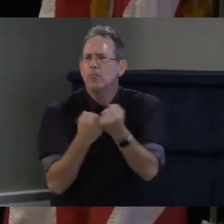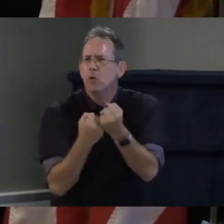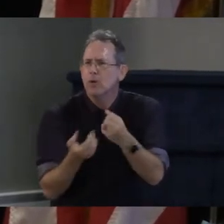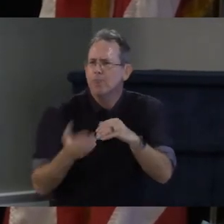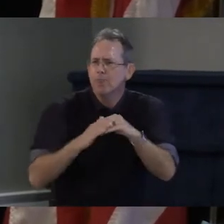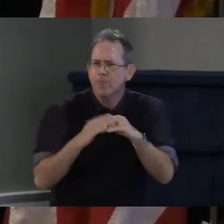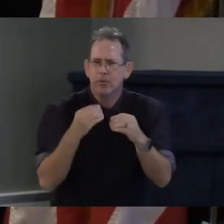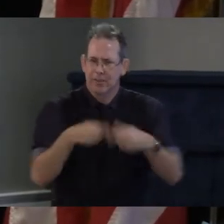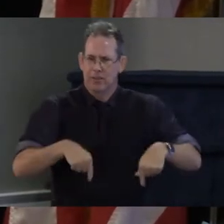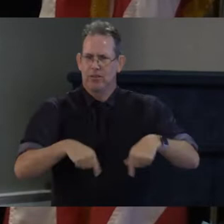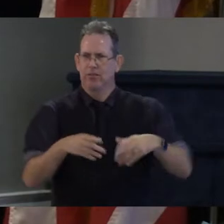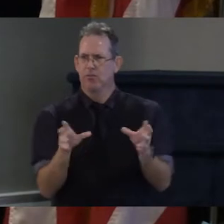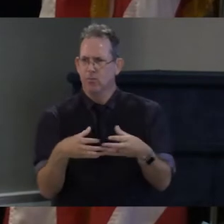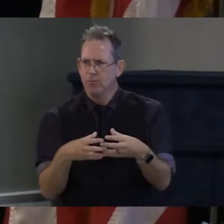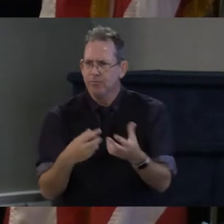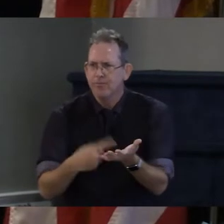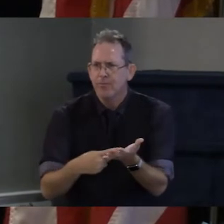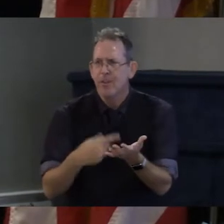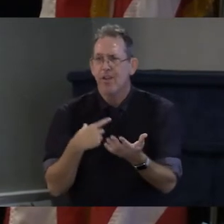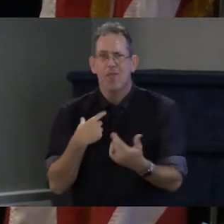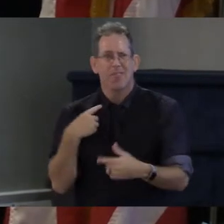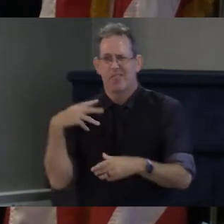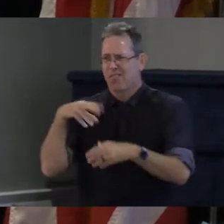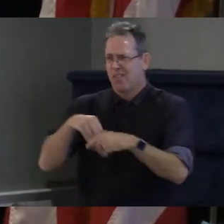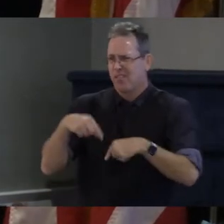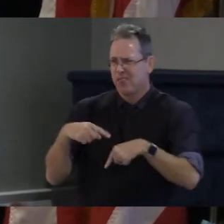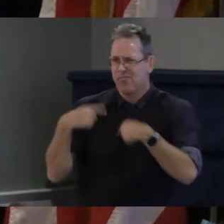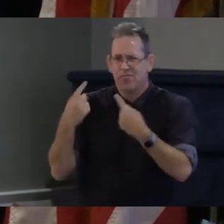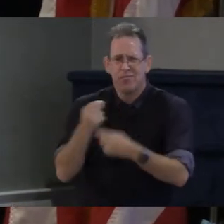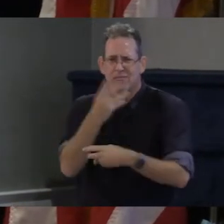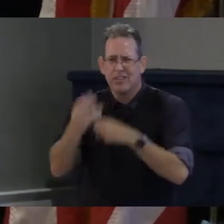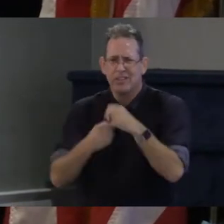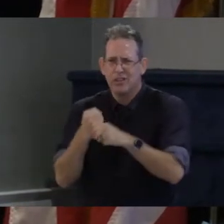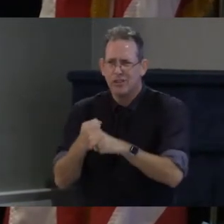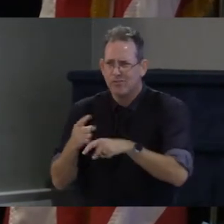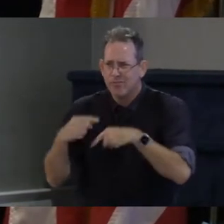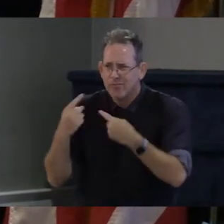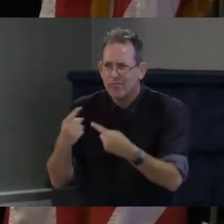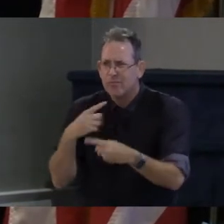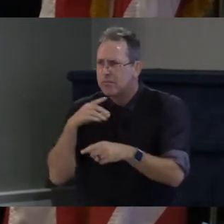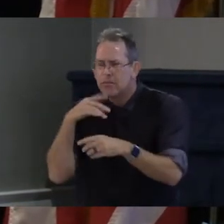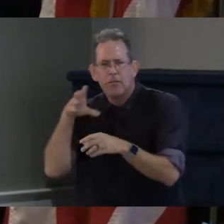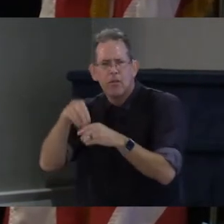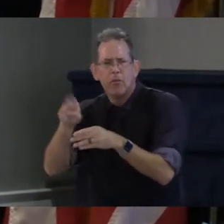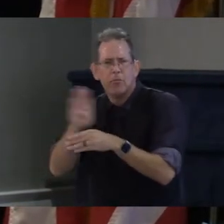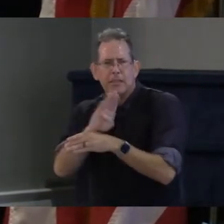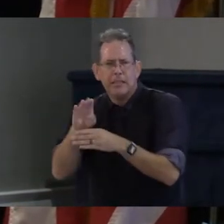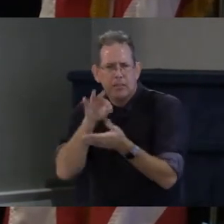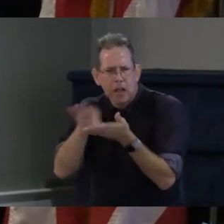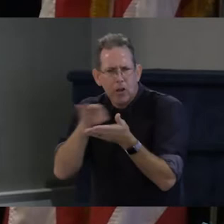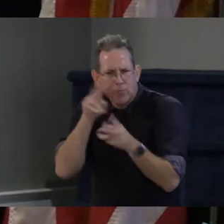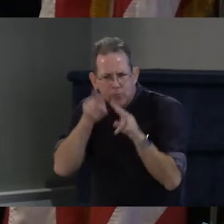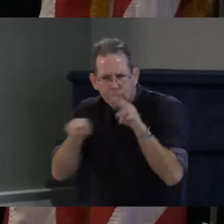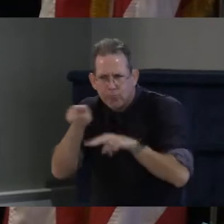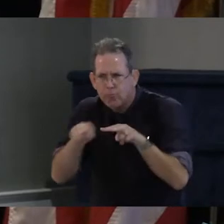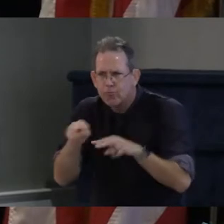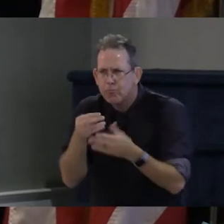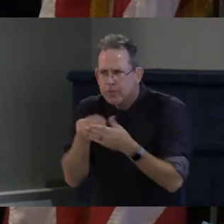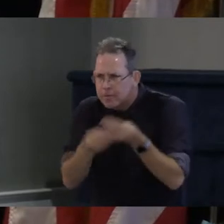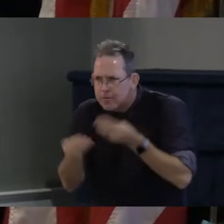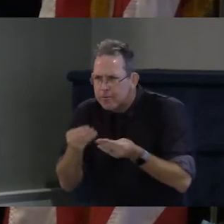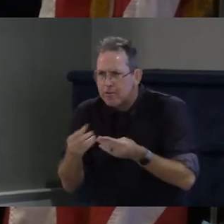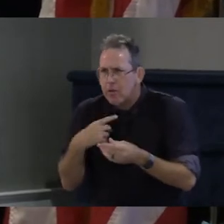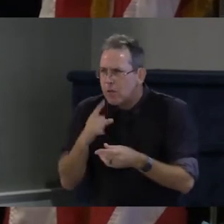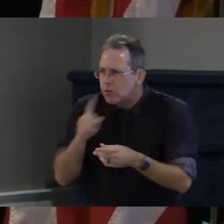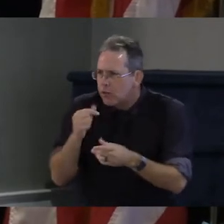in accounting and small business consulting helping people make good financial decisions grow and stretch their